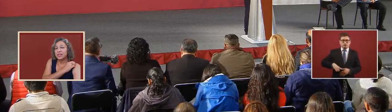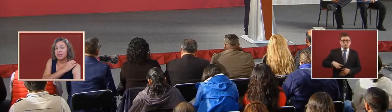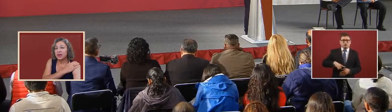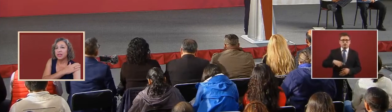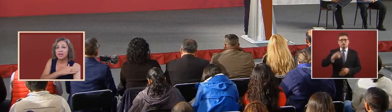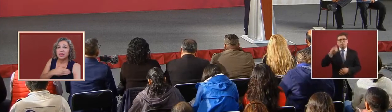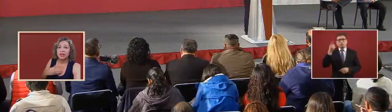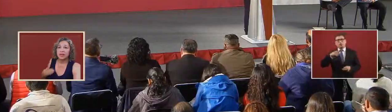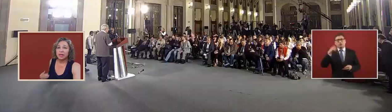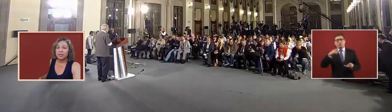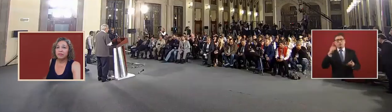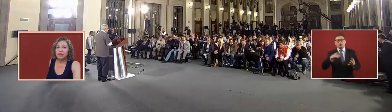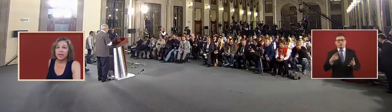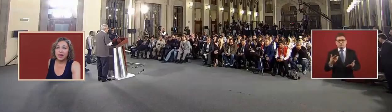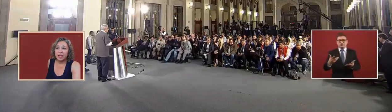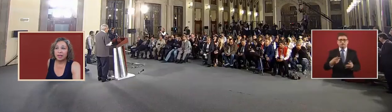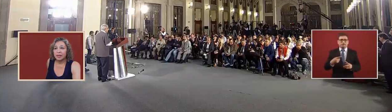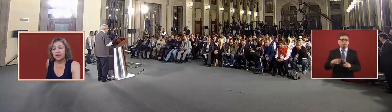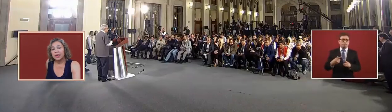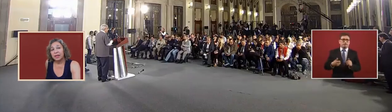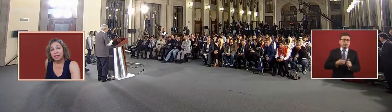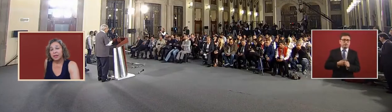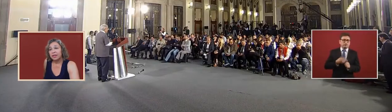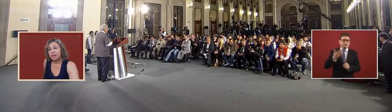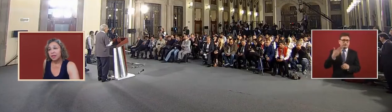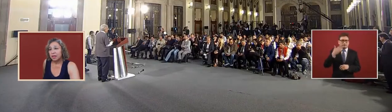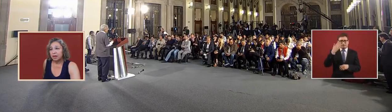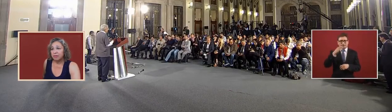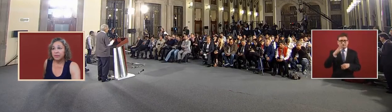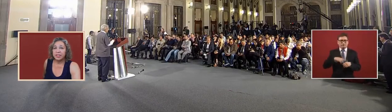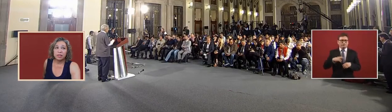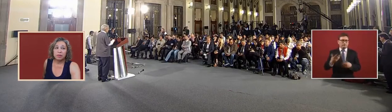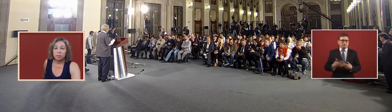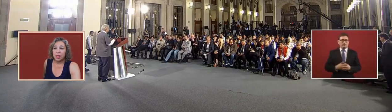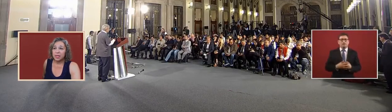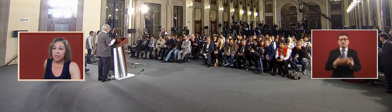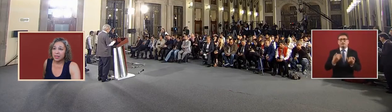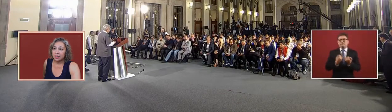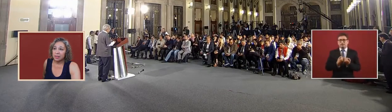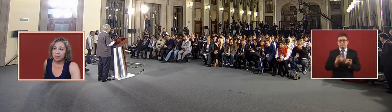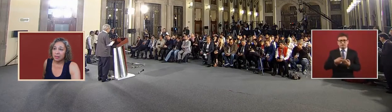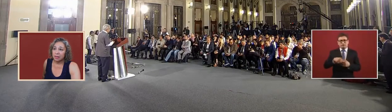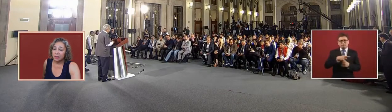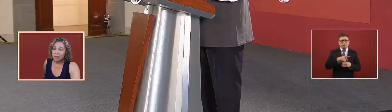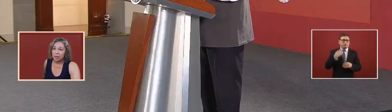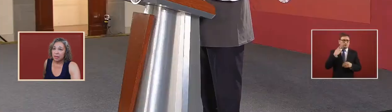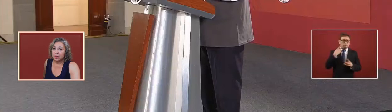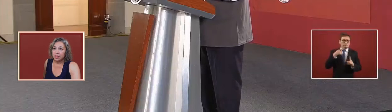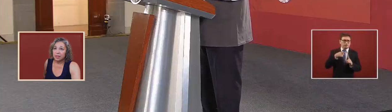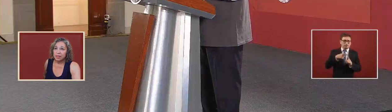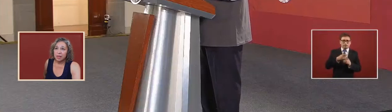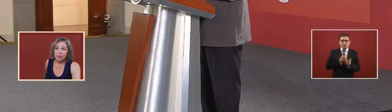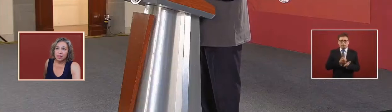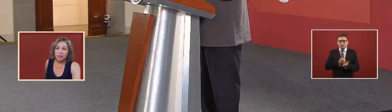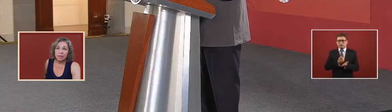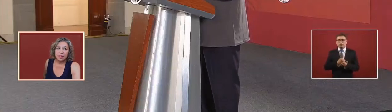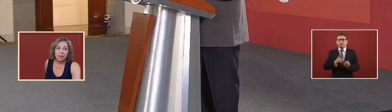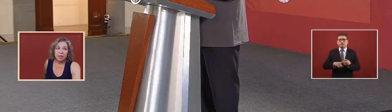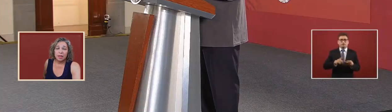they started defining the fiscal politics the